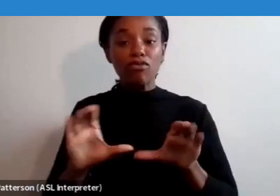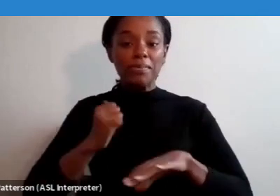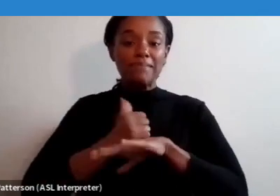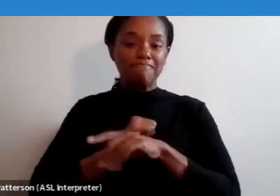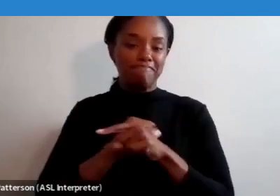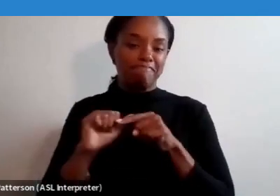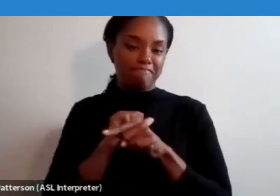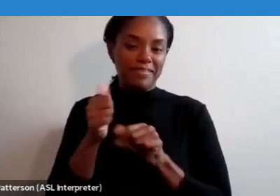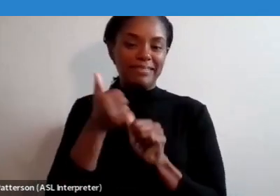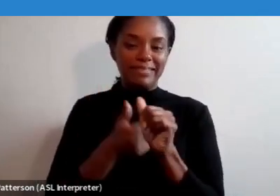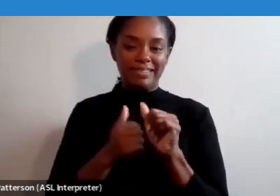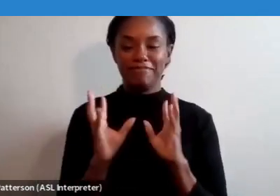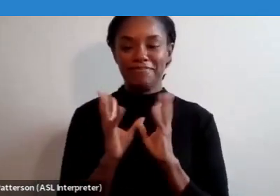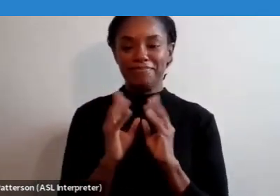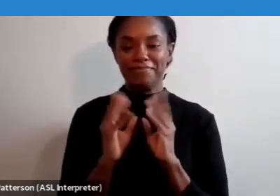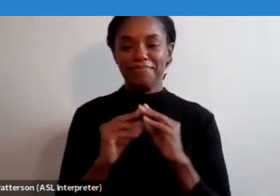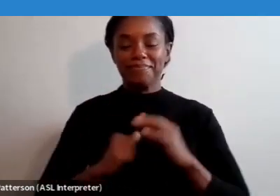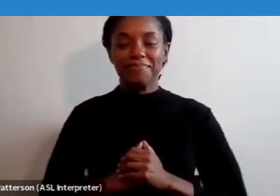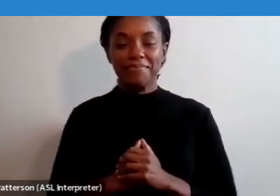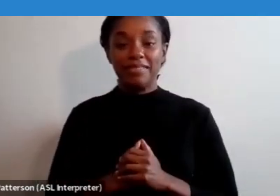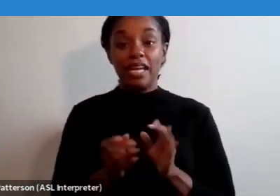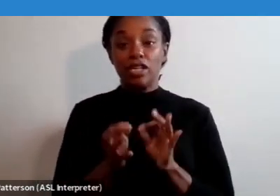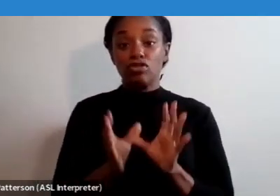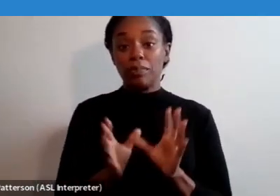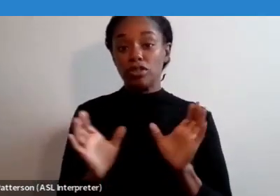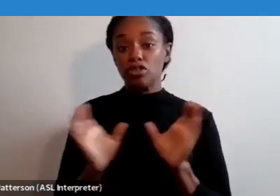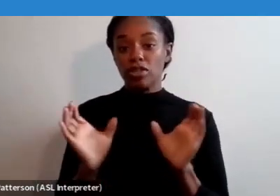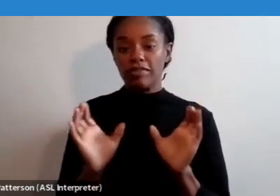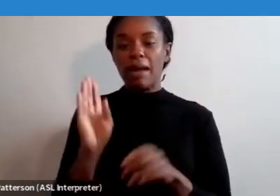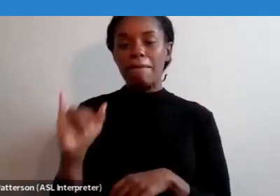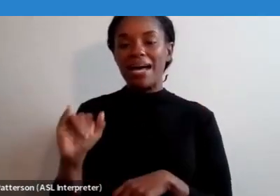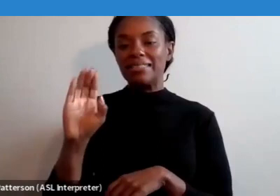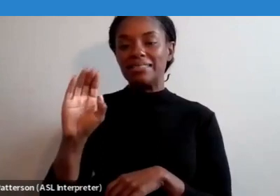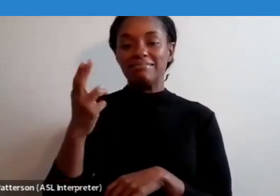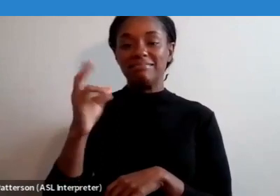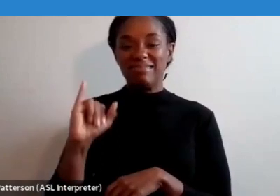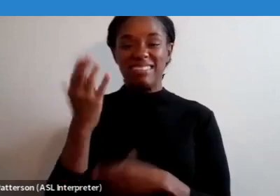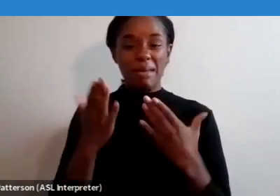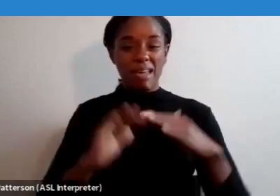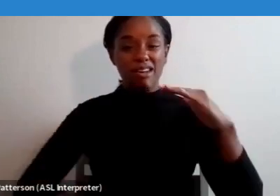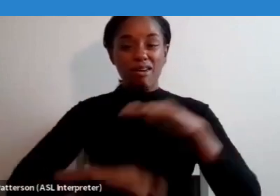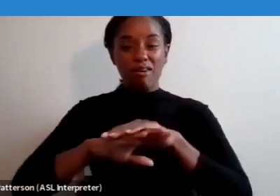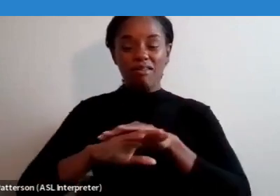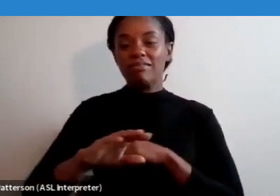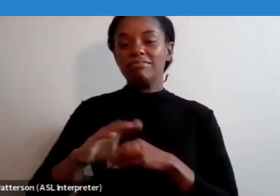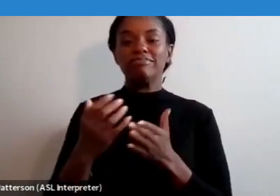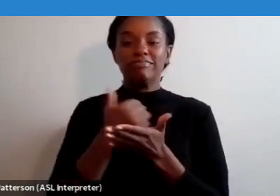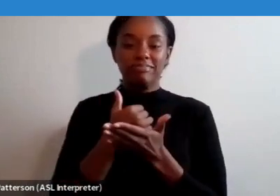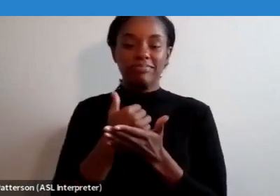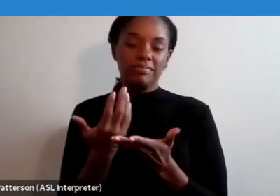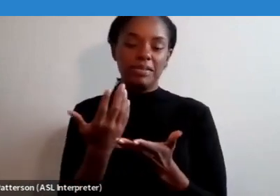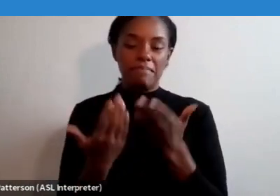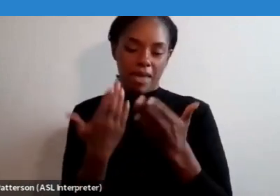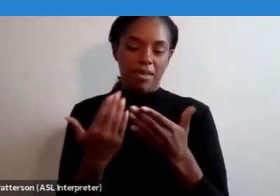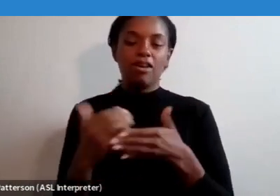during each session. Interpreters certified by CCHI may earn up to 100% of the performance-based